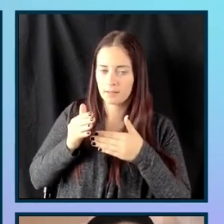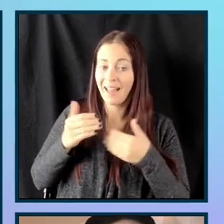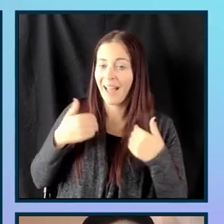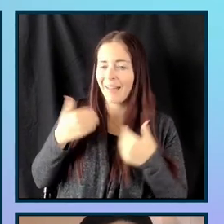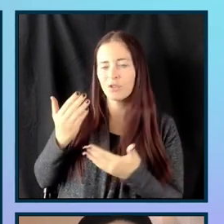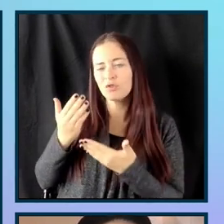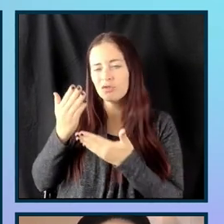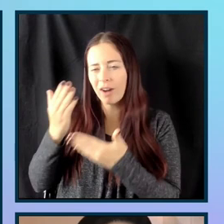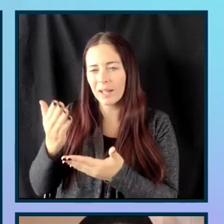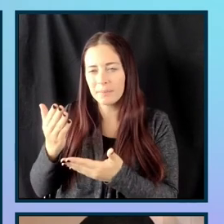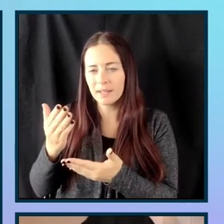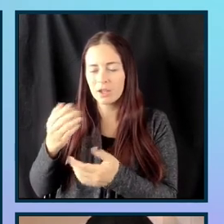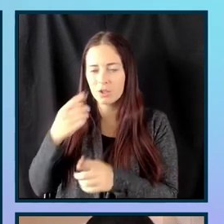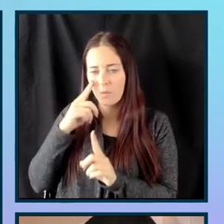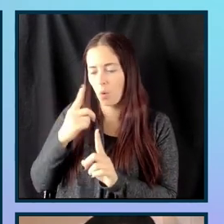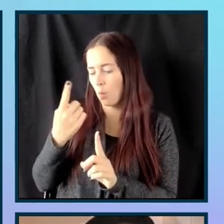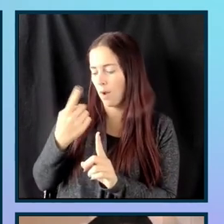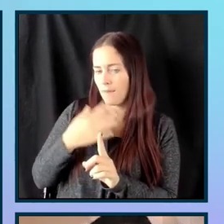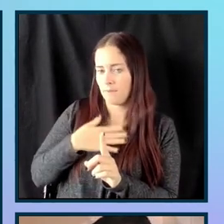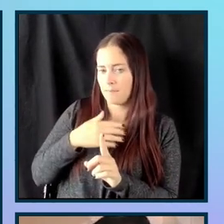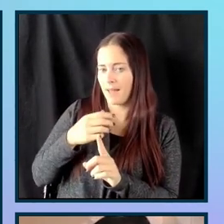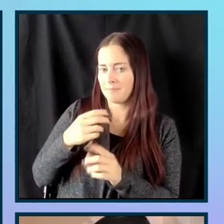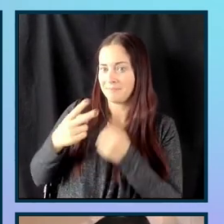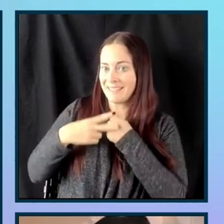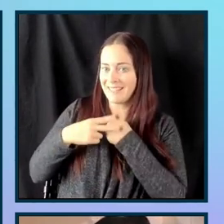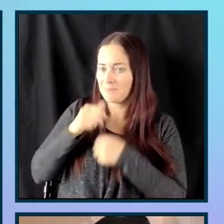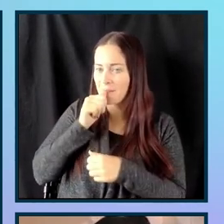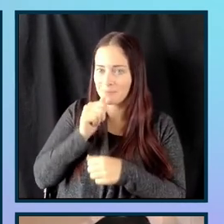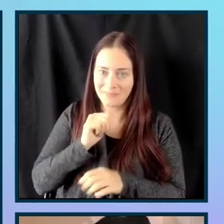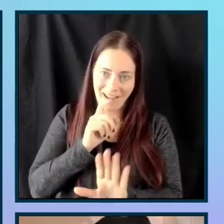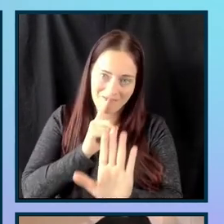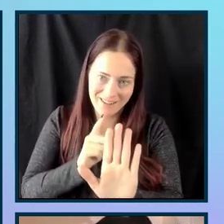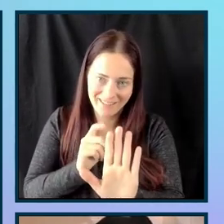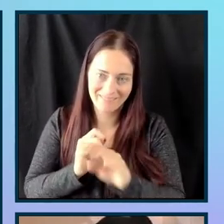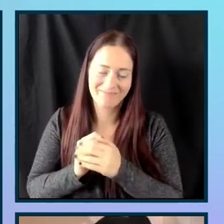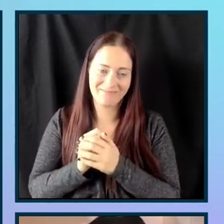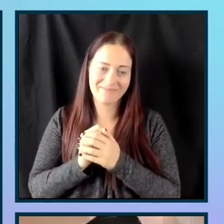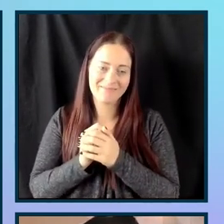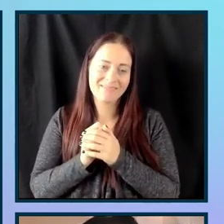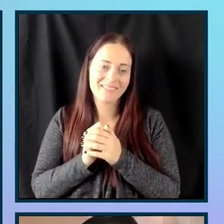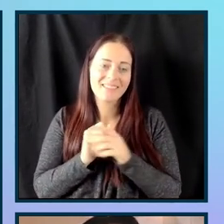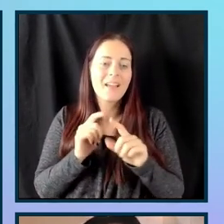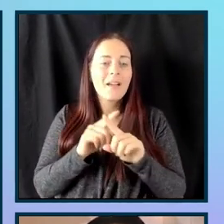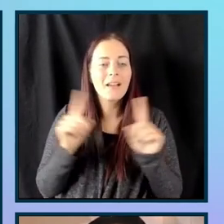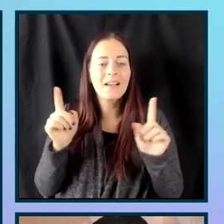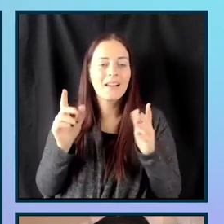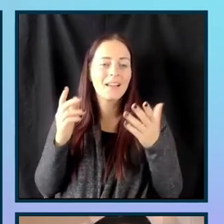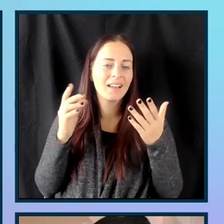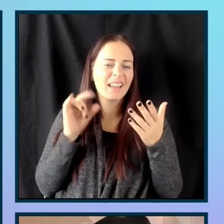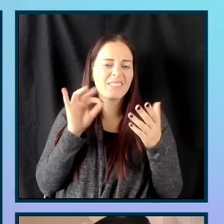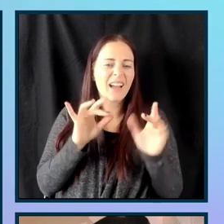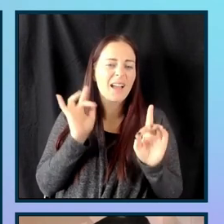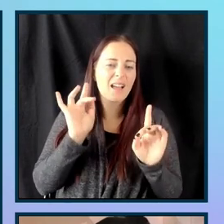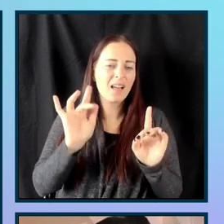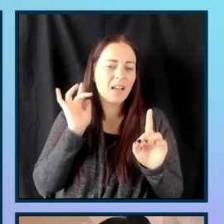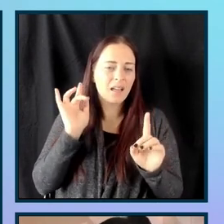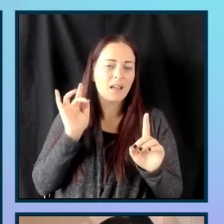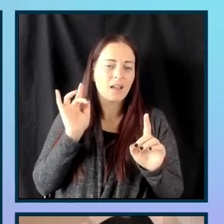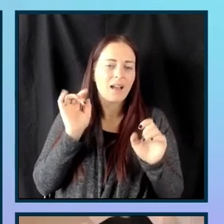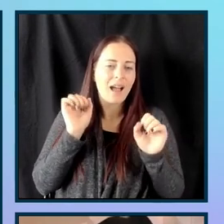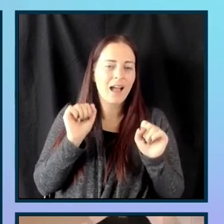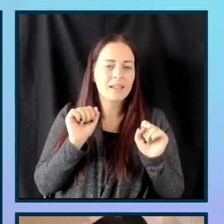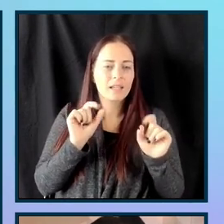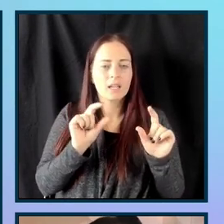one of my saved passwords in here. This is completely fake. But one thing is that if I select that, I can also move into that toggle button to